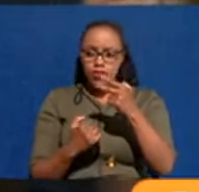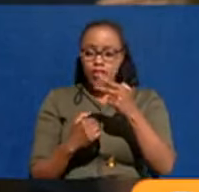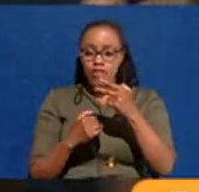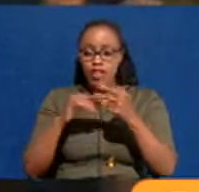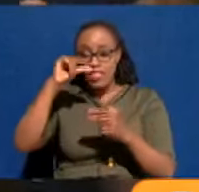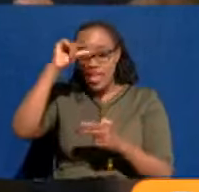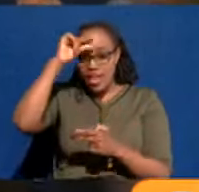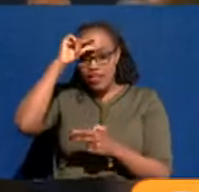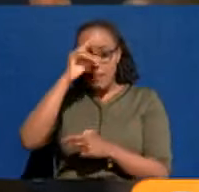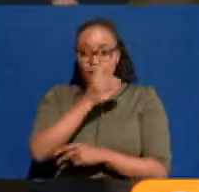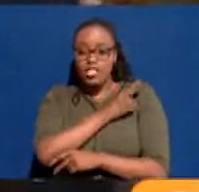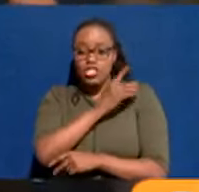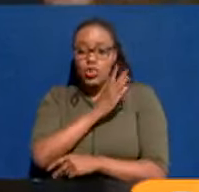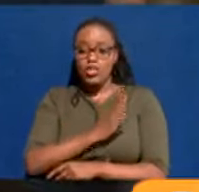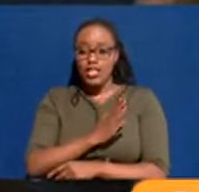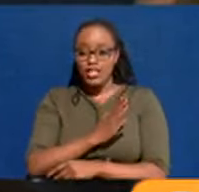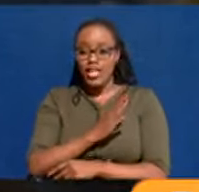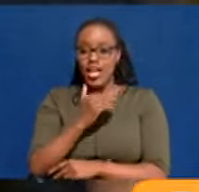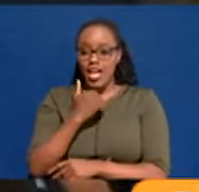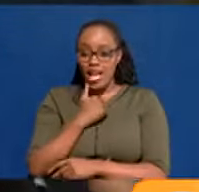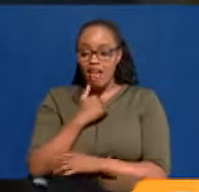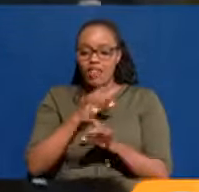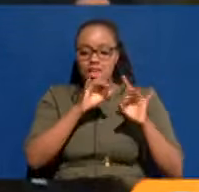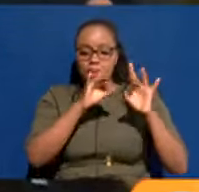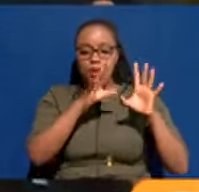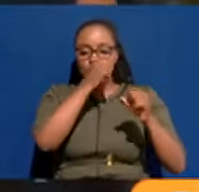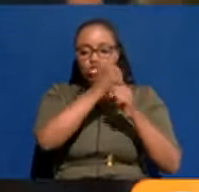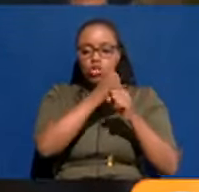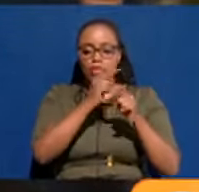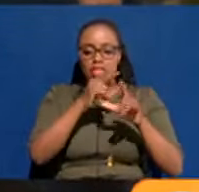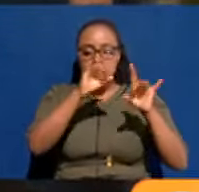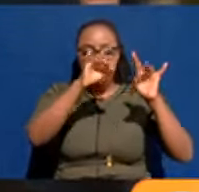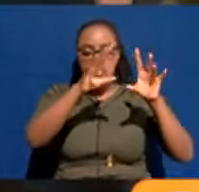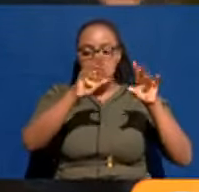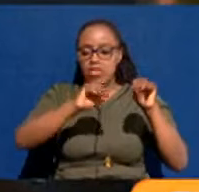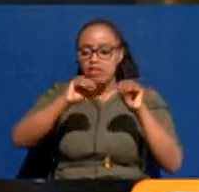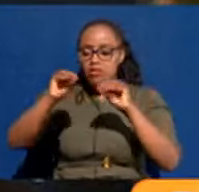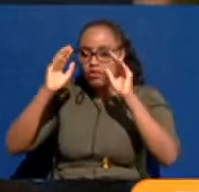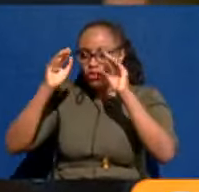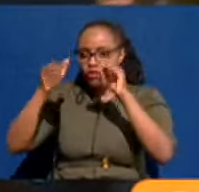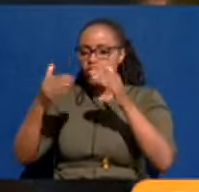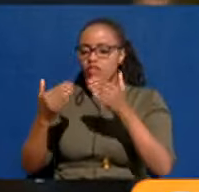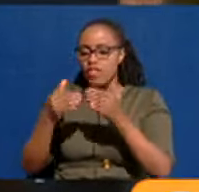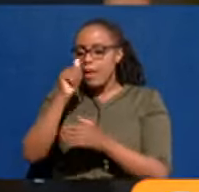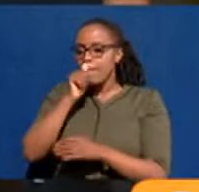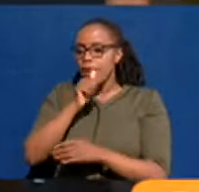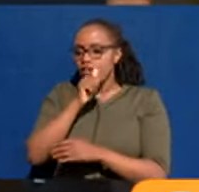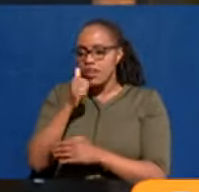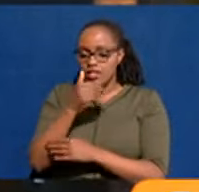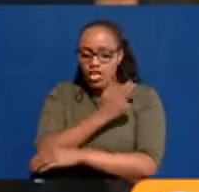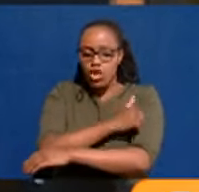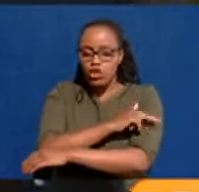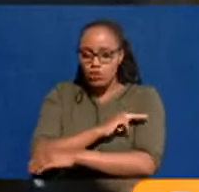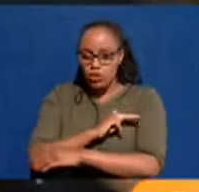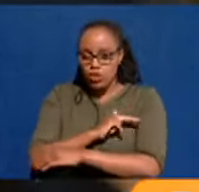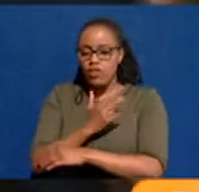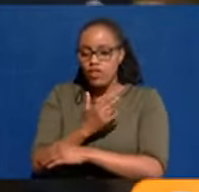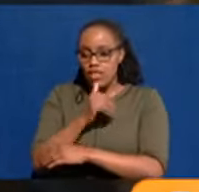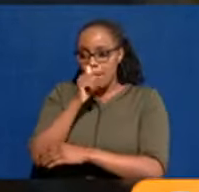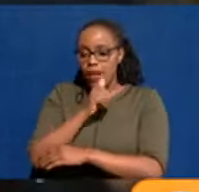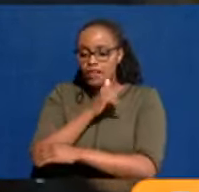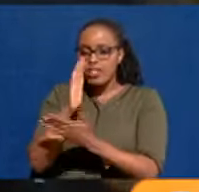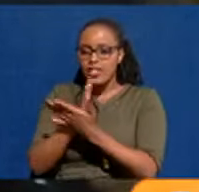government doctors abscond duties and run, you know, kiosks of clinics in terms of private sectors.